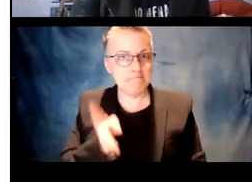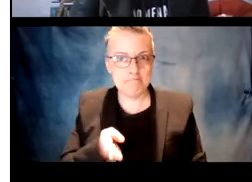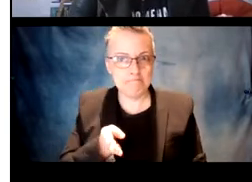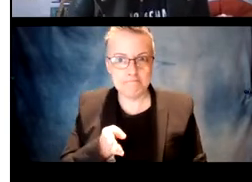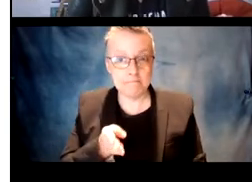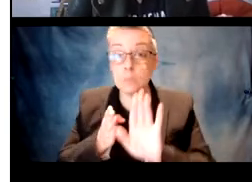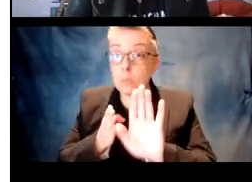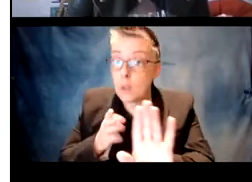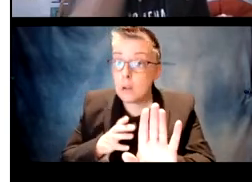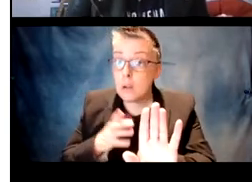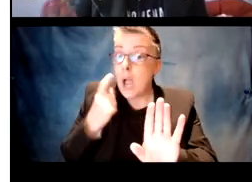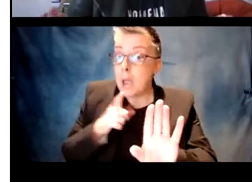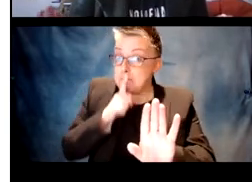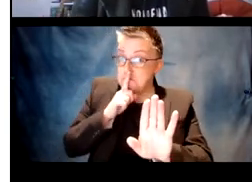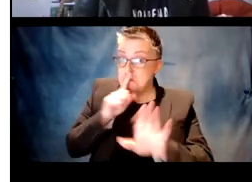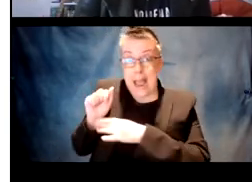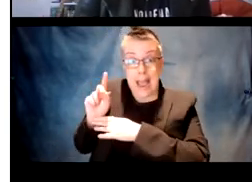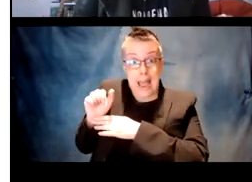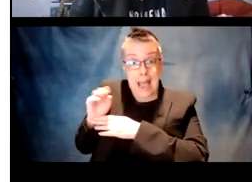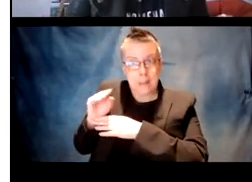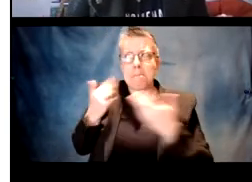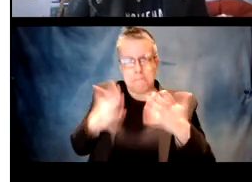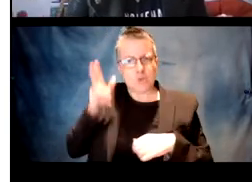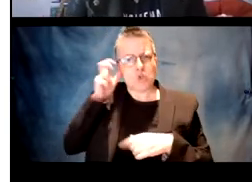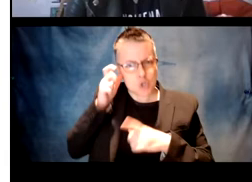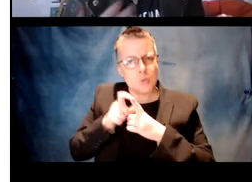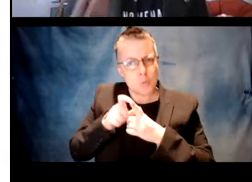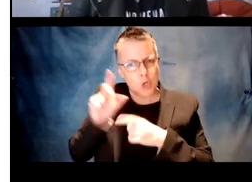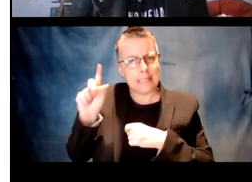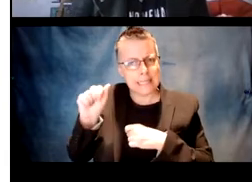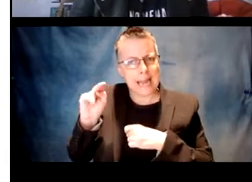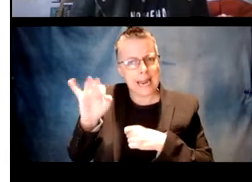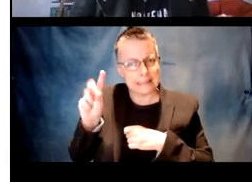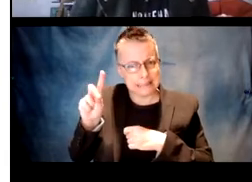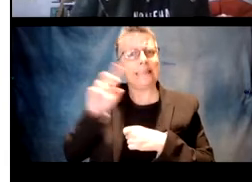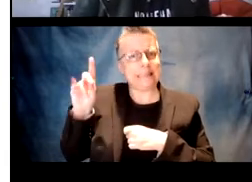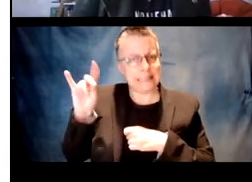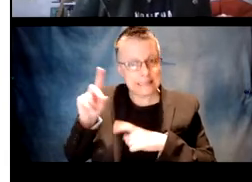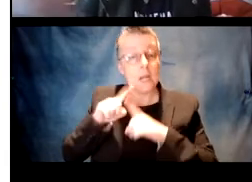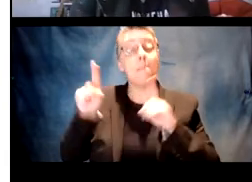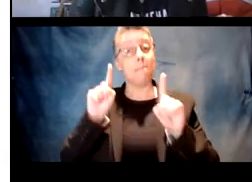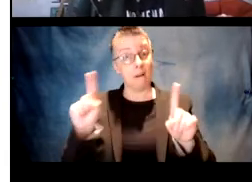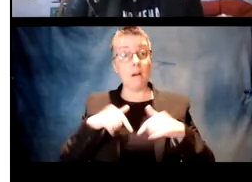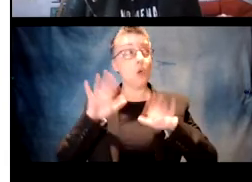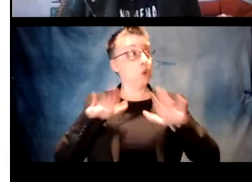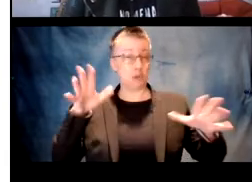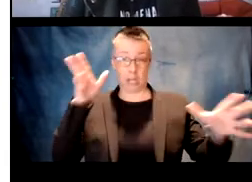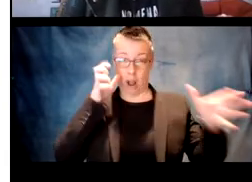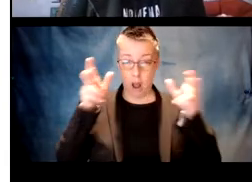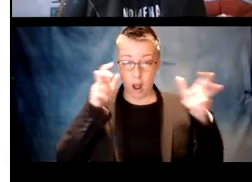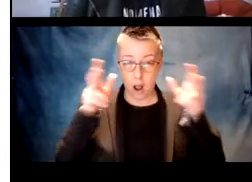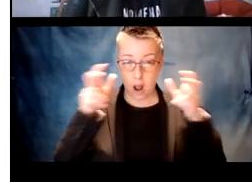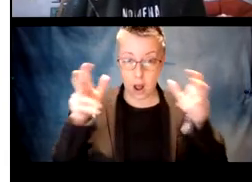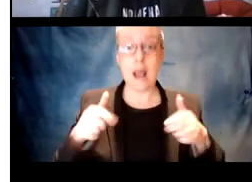never being produced with the ED. And of course, I'm not trying to say that Adam never heard the word dance,